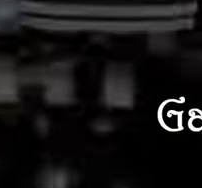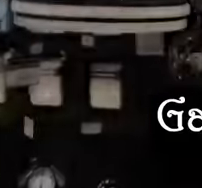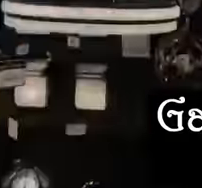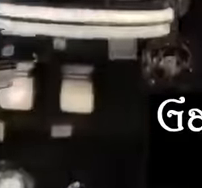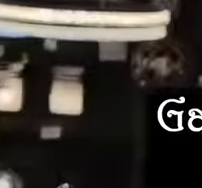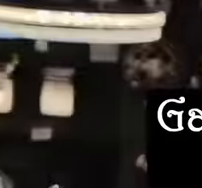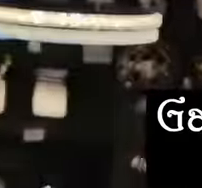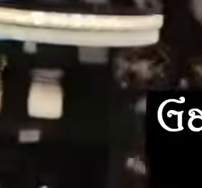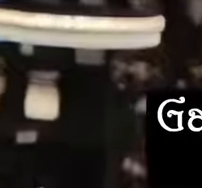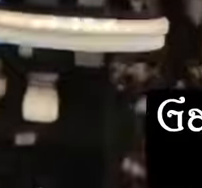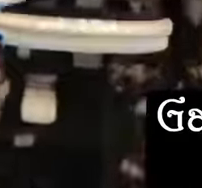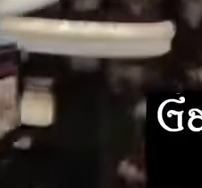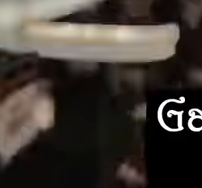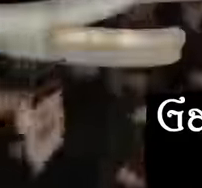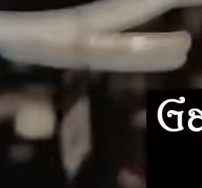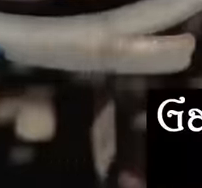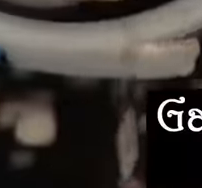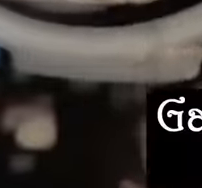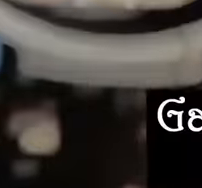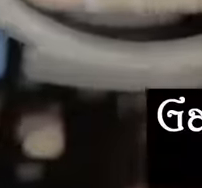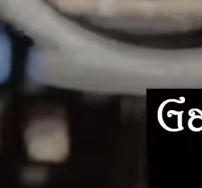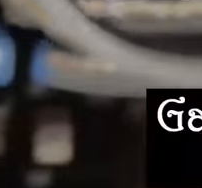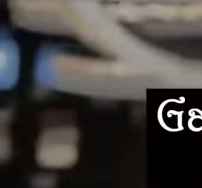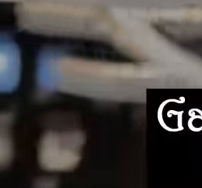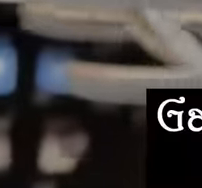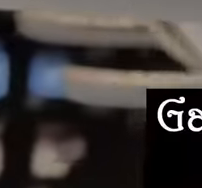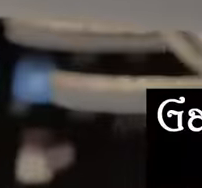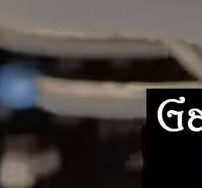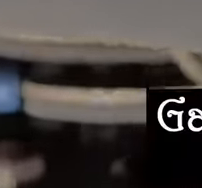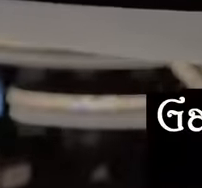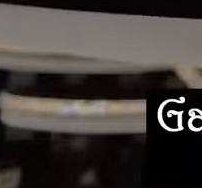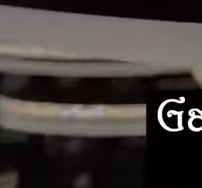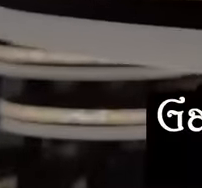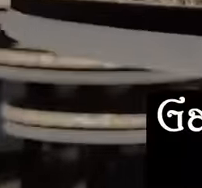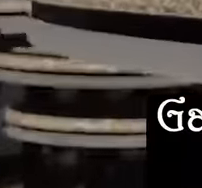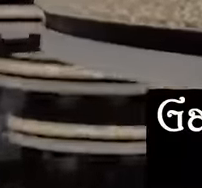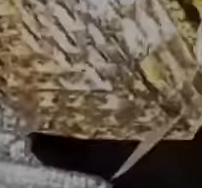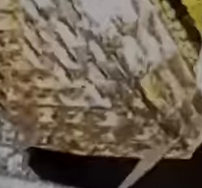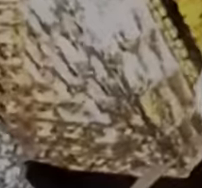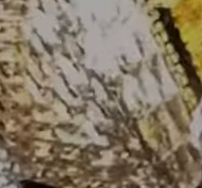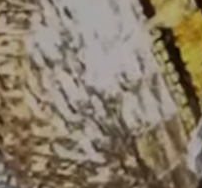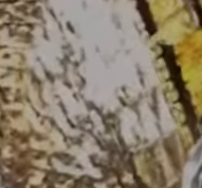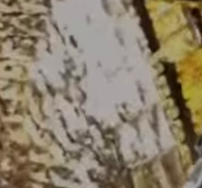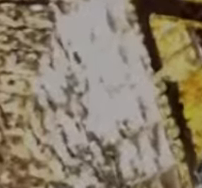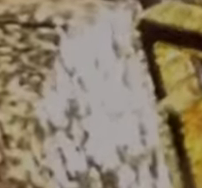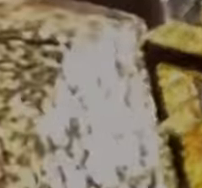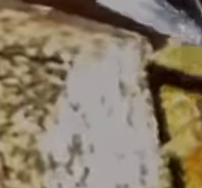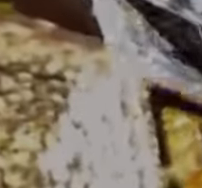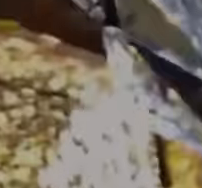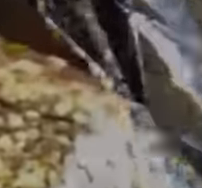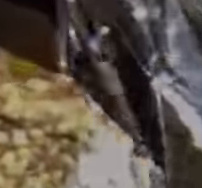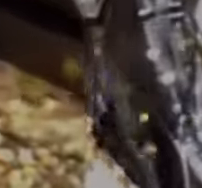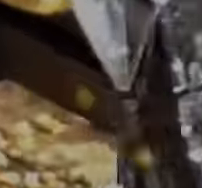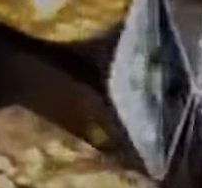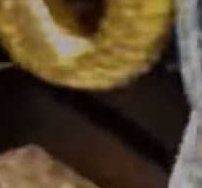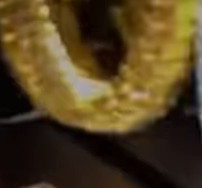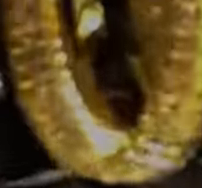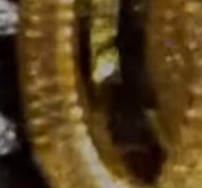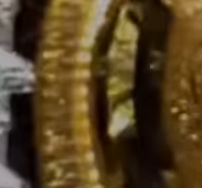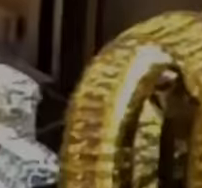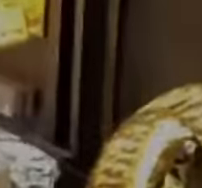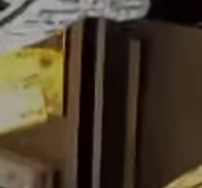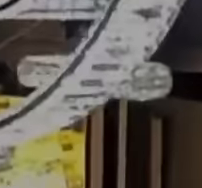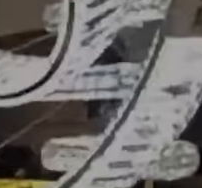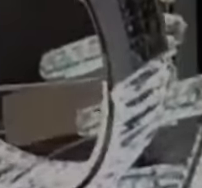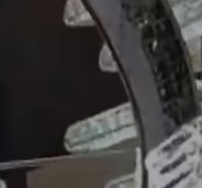stop. Also enjoy illuminating discounts all month long during our weekly November promotions. Visit our three locations at Gasparillo, Aruka and